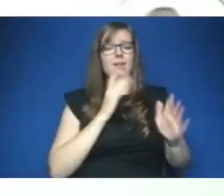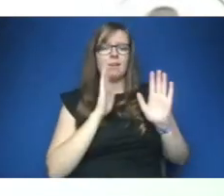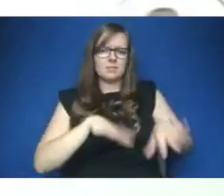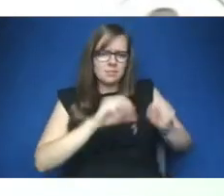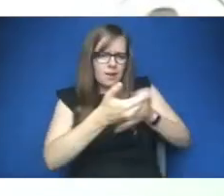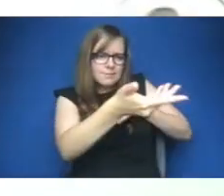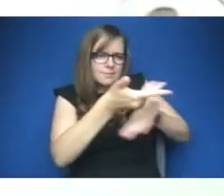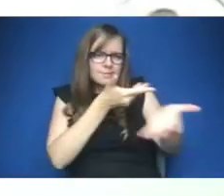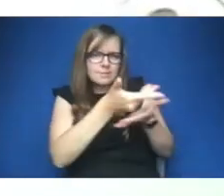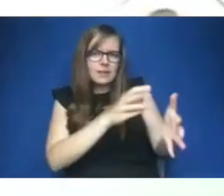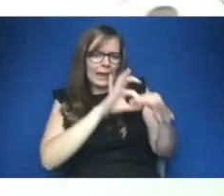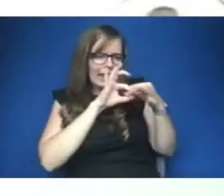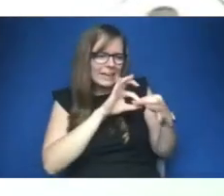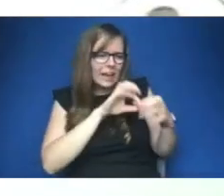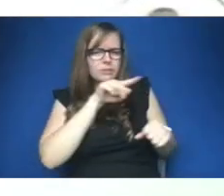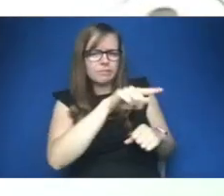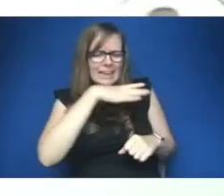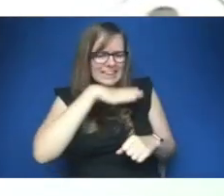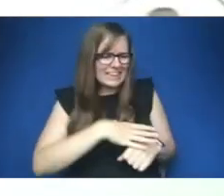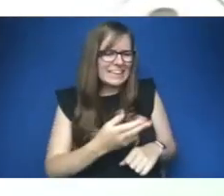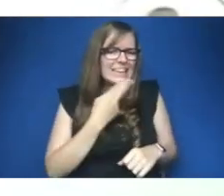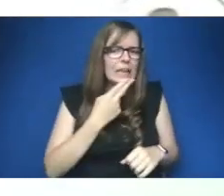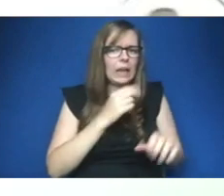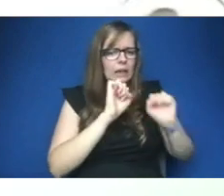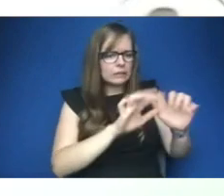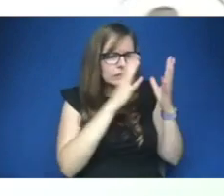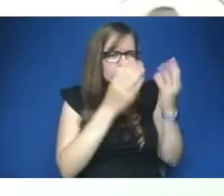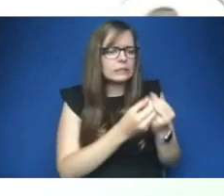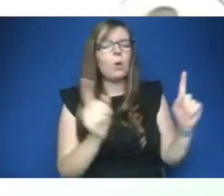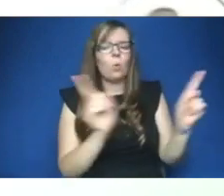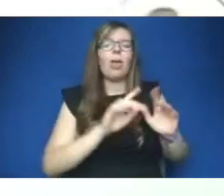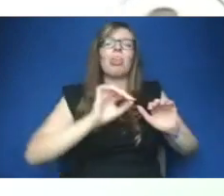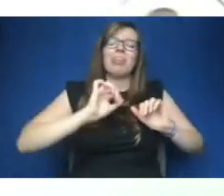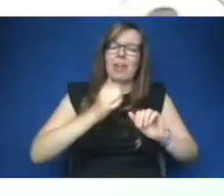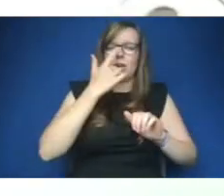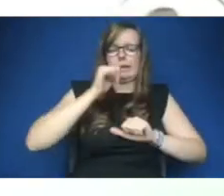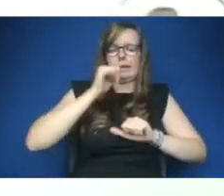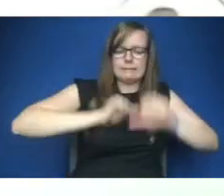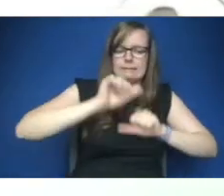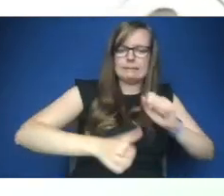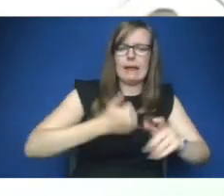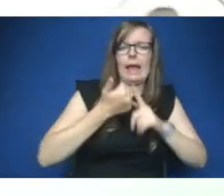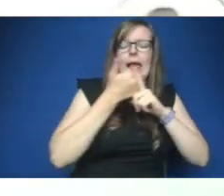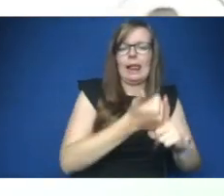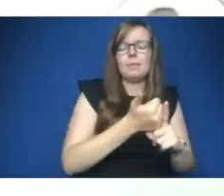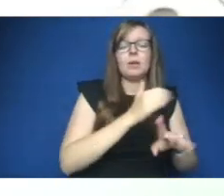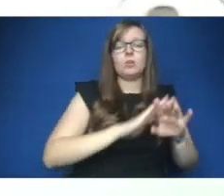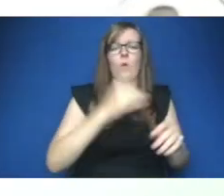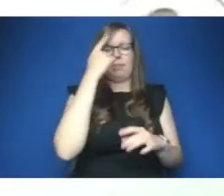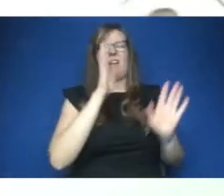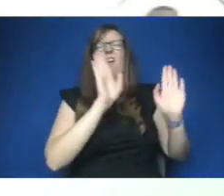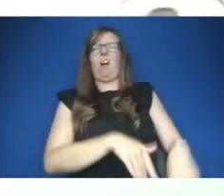out what the needs and priorities are and then take steps to help rather than thinking that this is what needs to be done